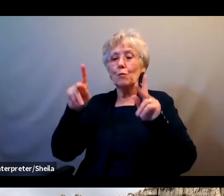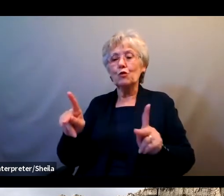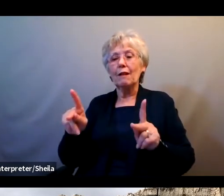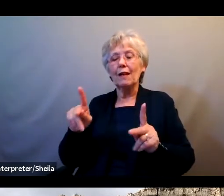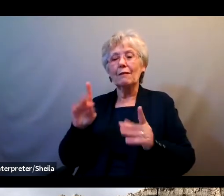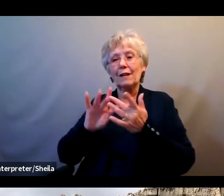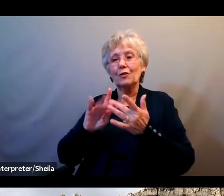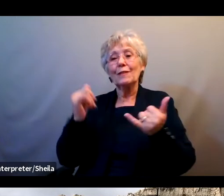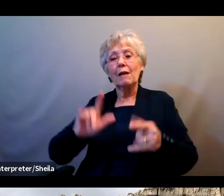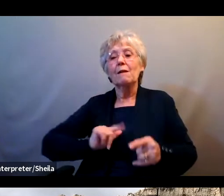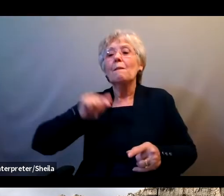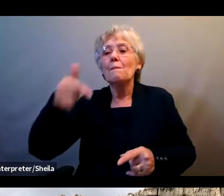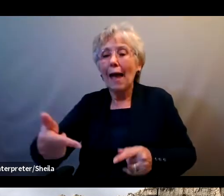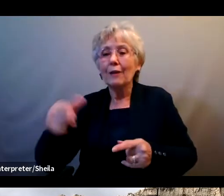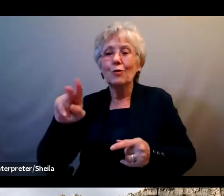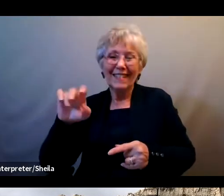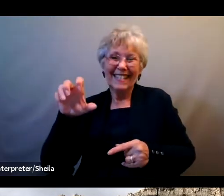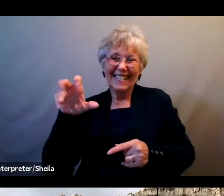I'm turning it back over to Nick now.